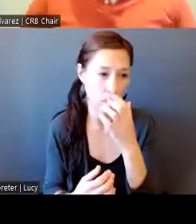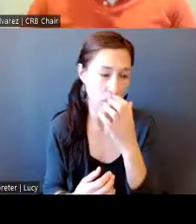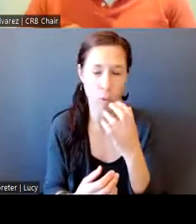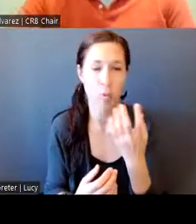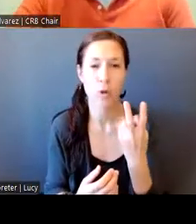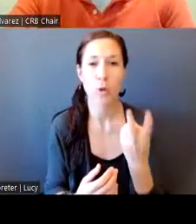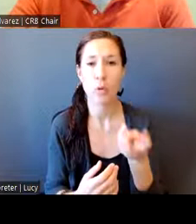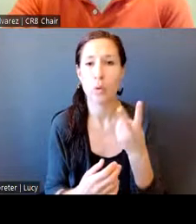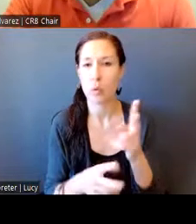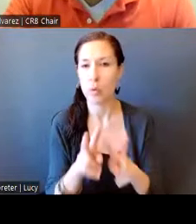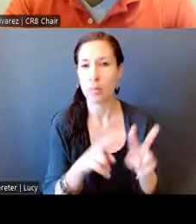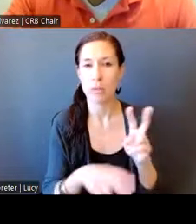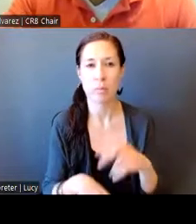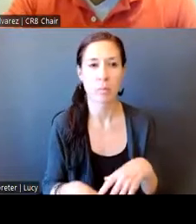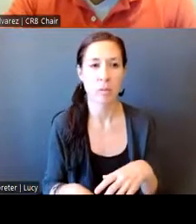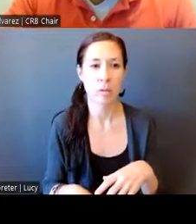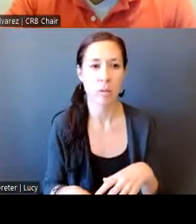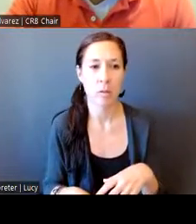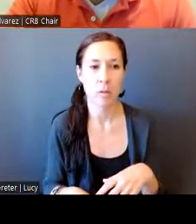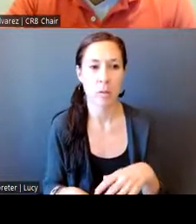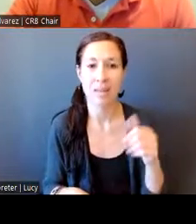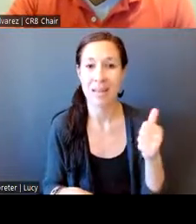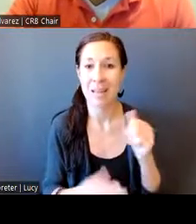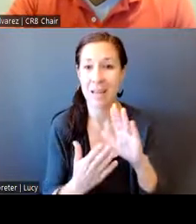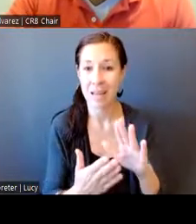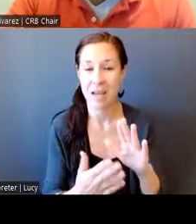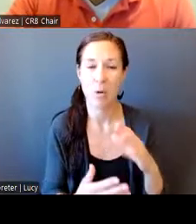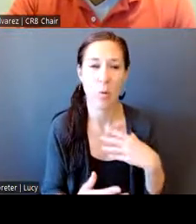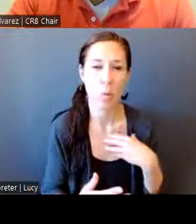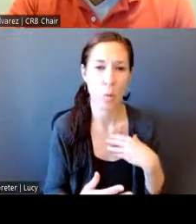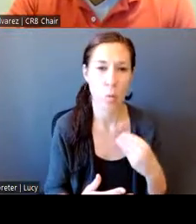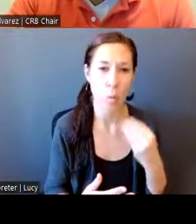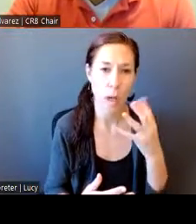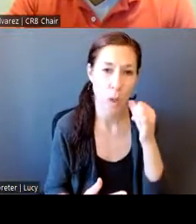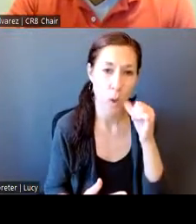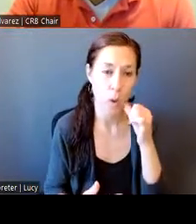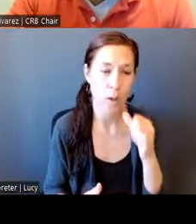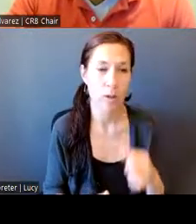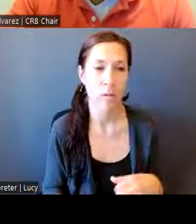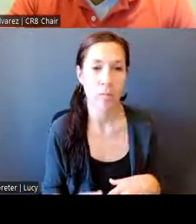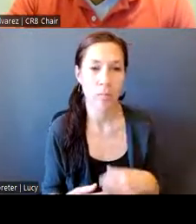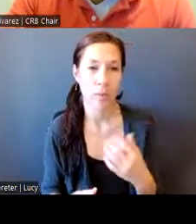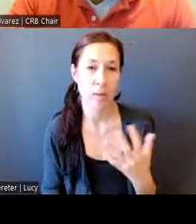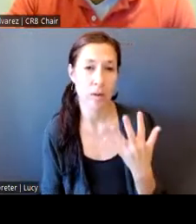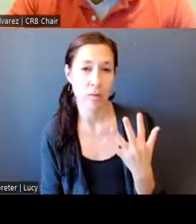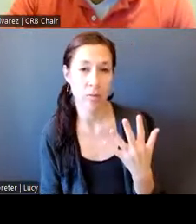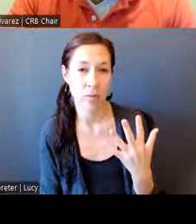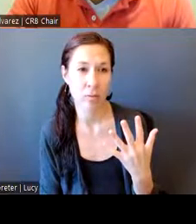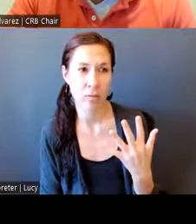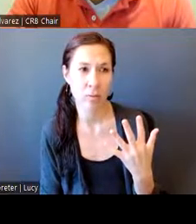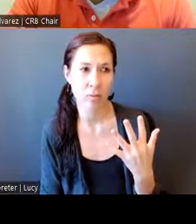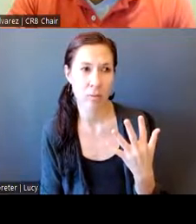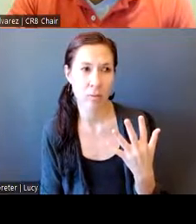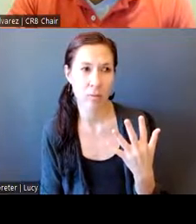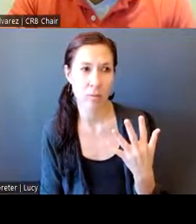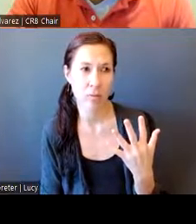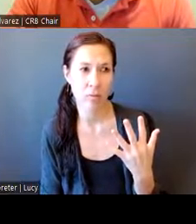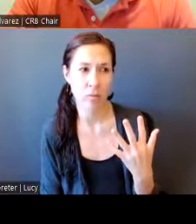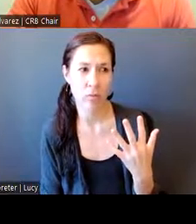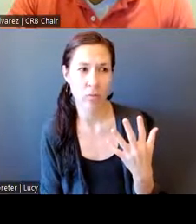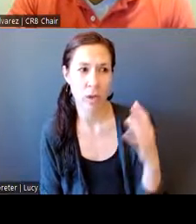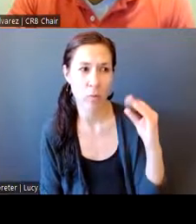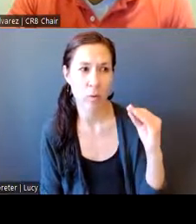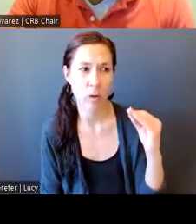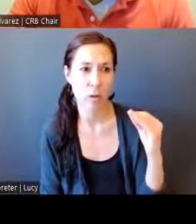and 10 encountered. And white girls, five were stopped, white boys, 40 were stopped, five observed and 10